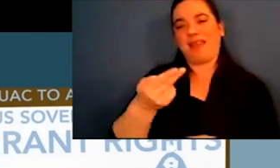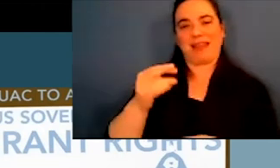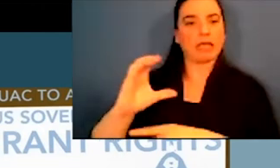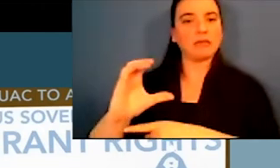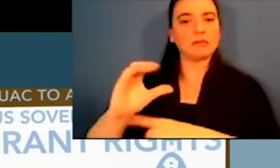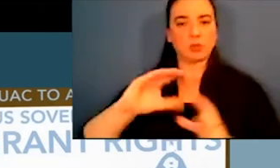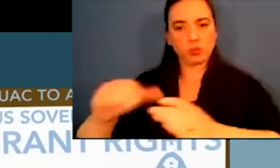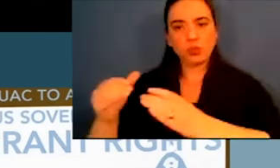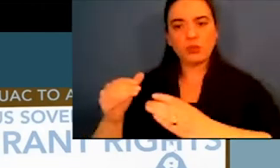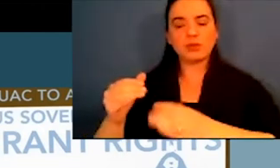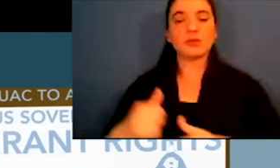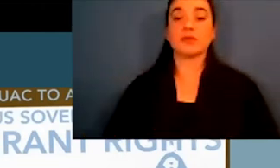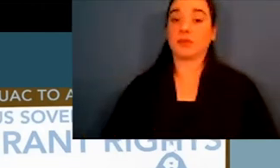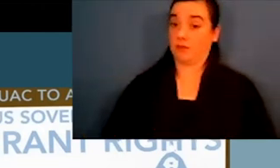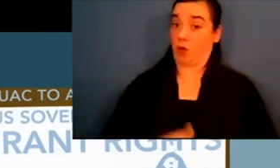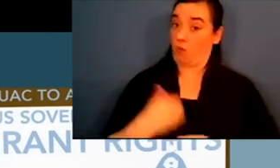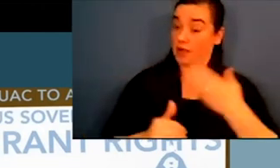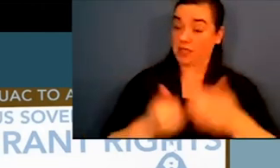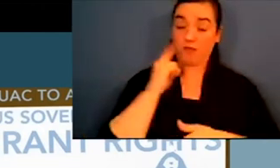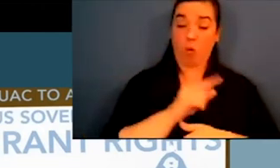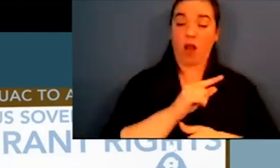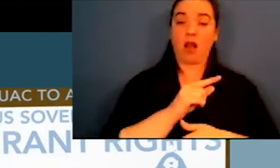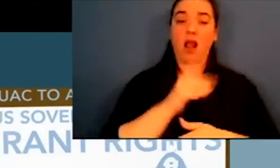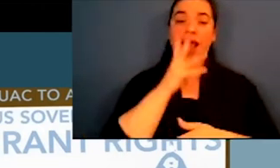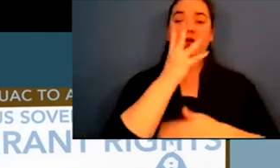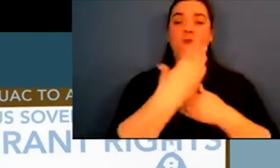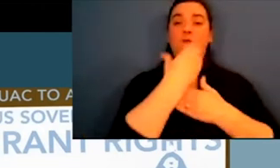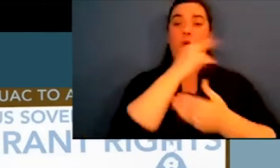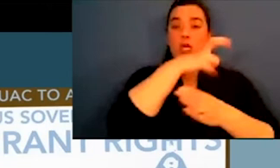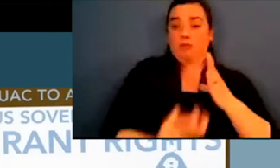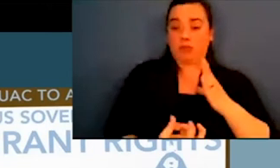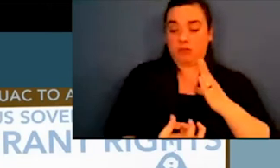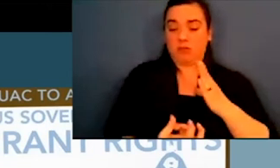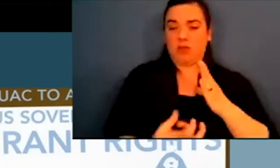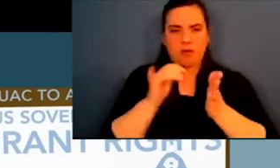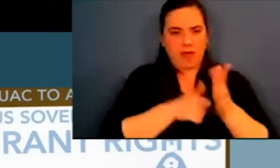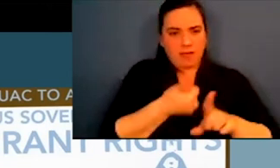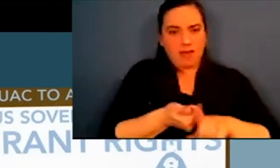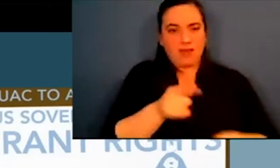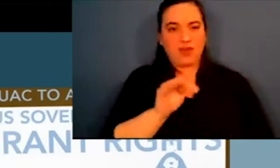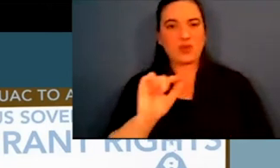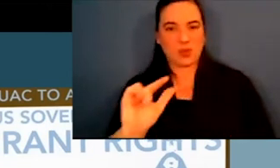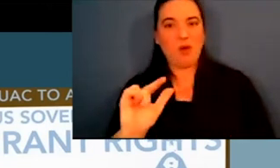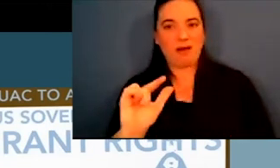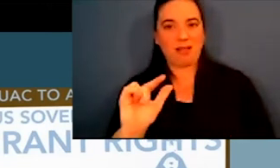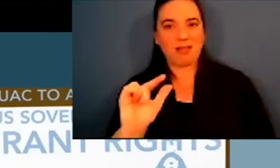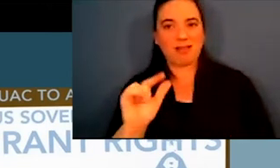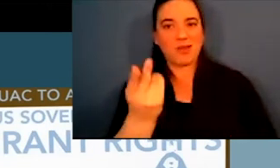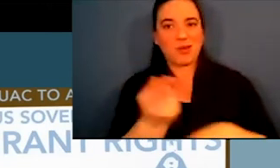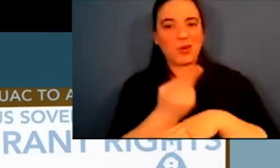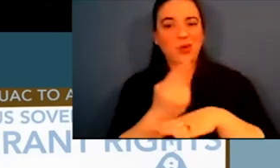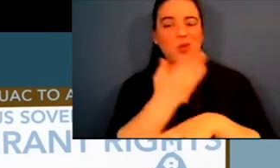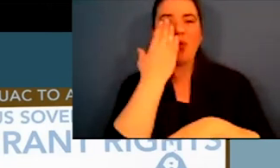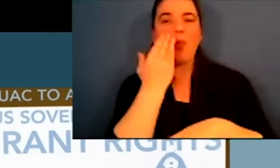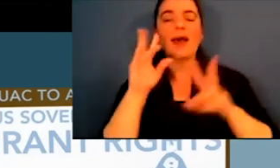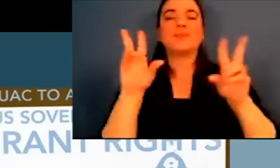other ethnic groups. This is also we've had a process of assimilation, assimilation is a tool that the